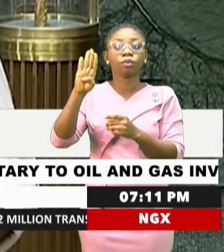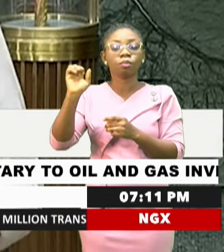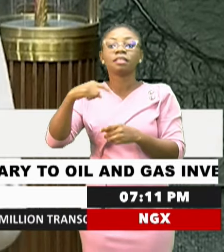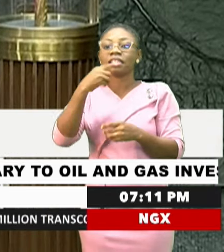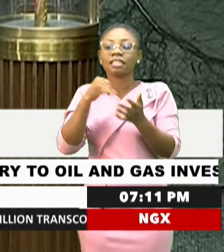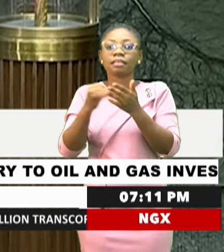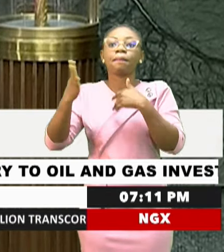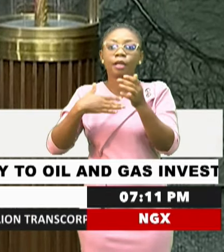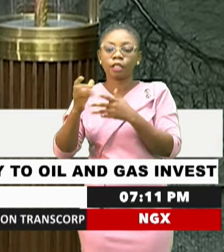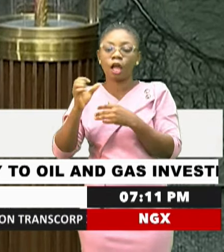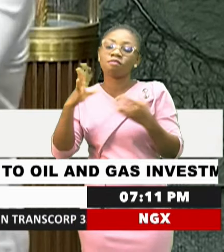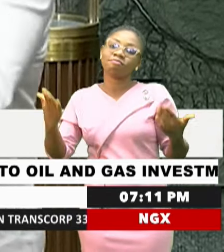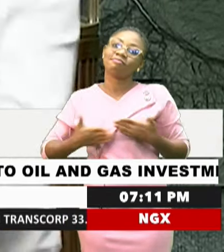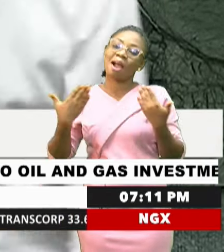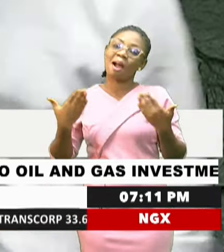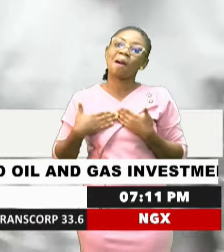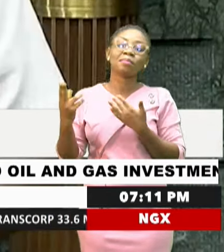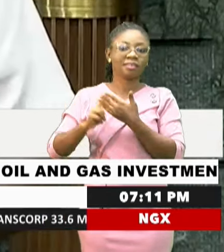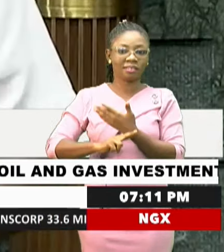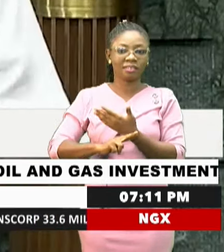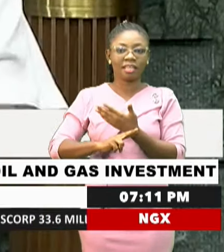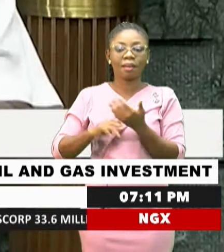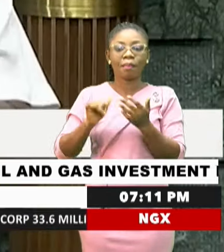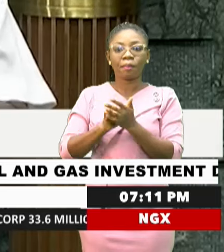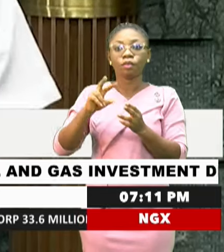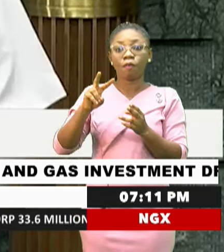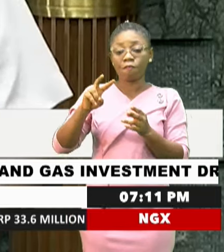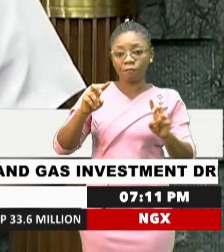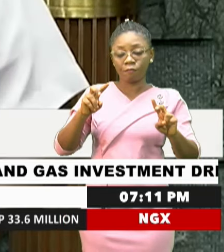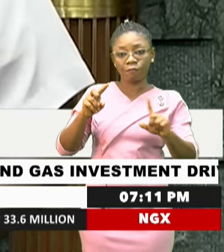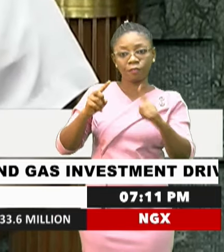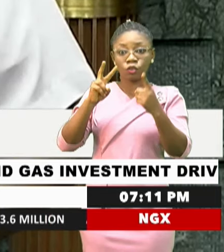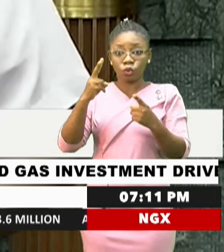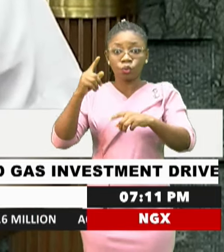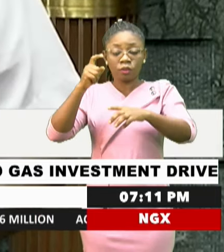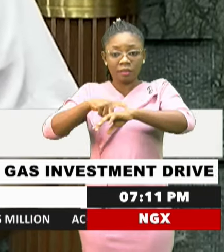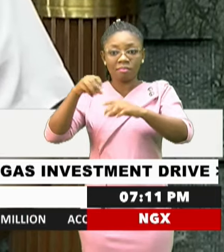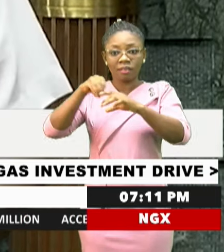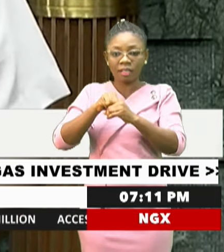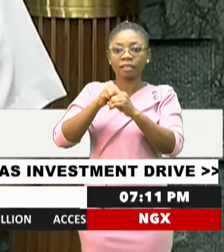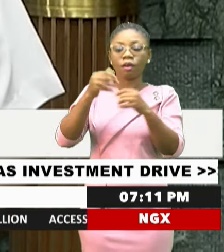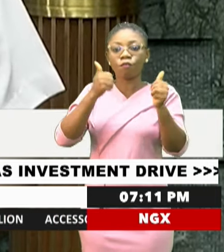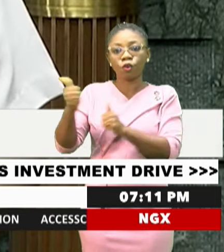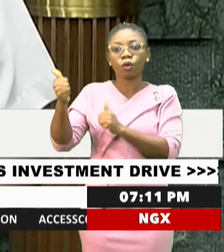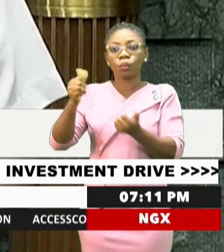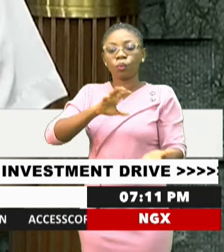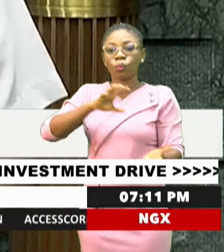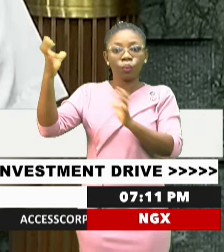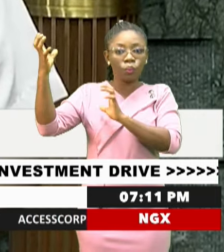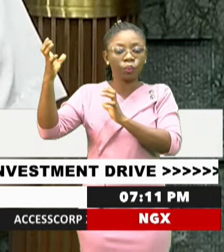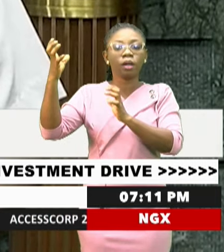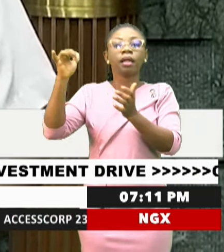matter of happiness. Modi's first two terms in office followed landslide wins for his right-wing